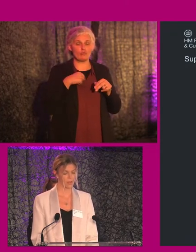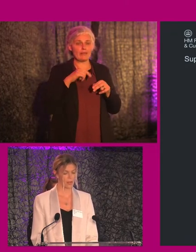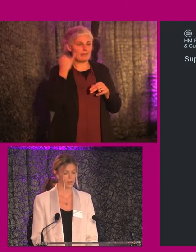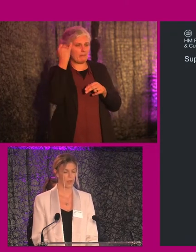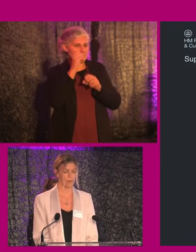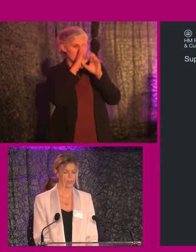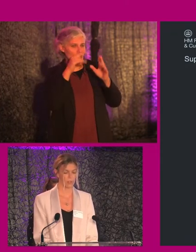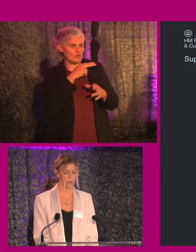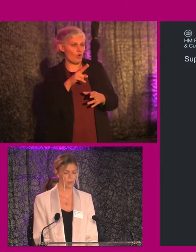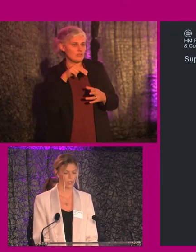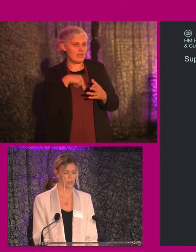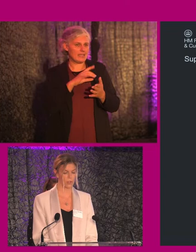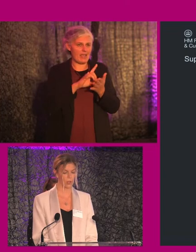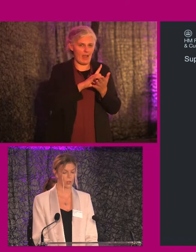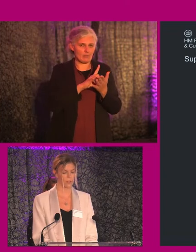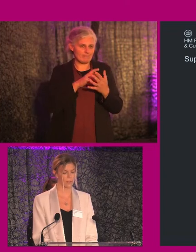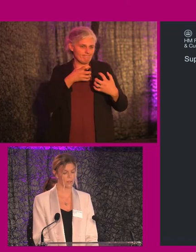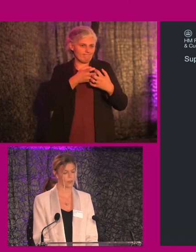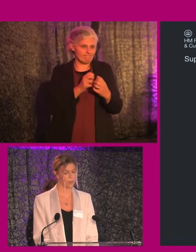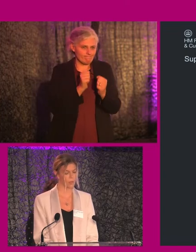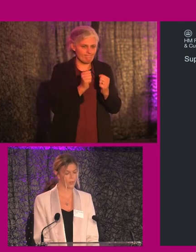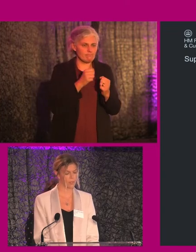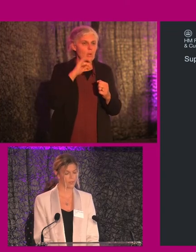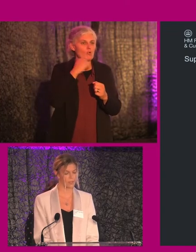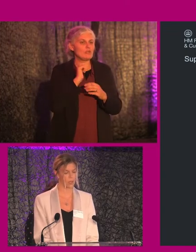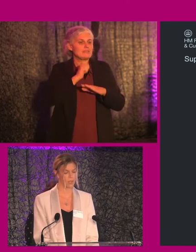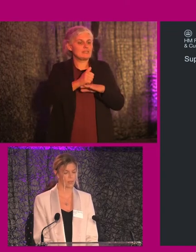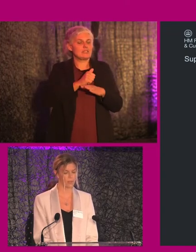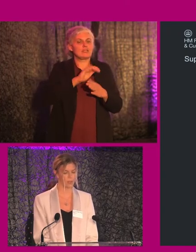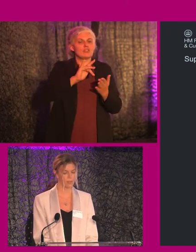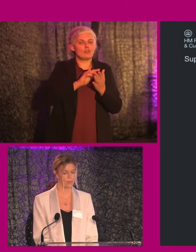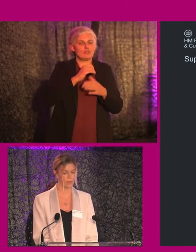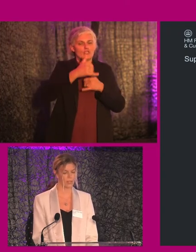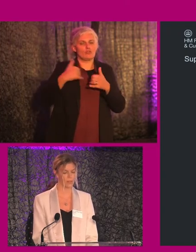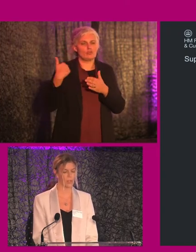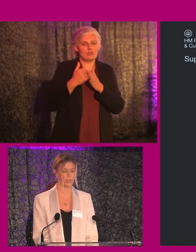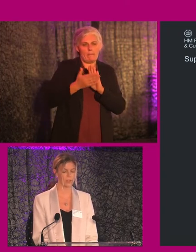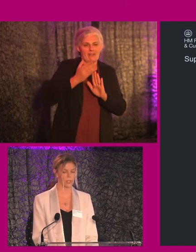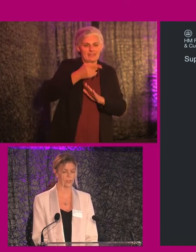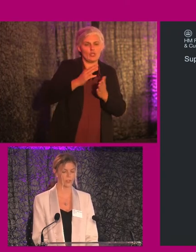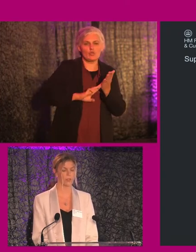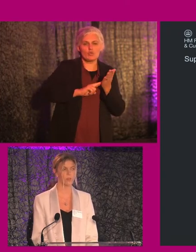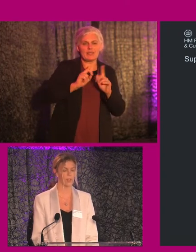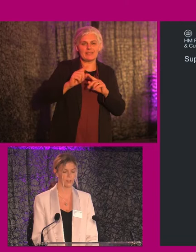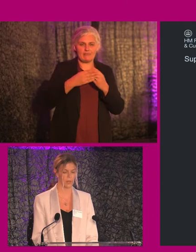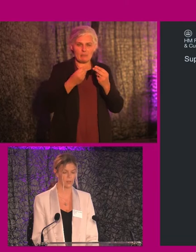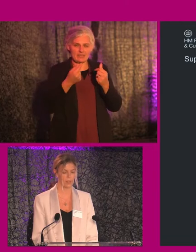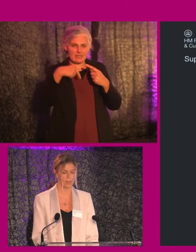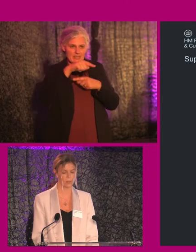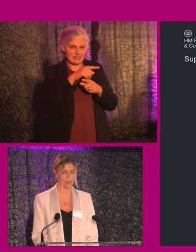notwithstanding the heritage constraints, the cores of the century old building did not lend themselves to the material alterations to suit